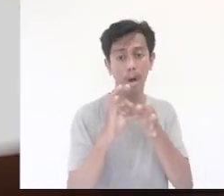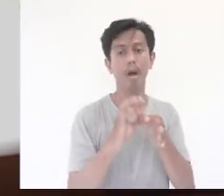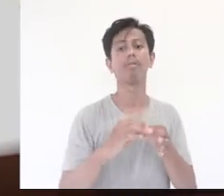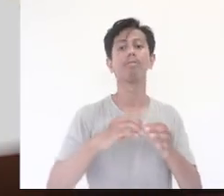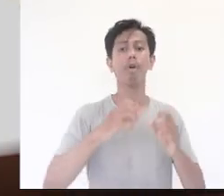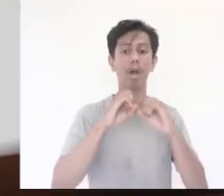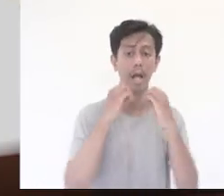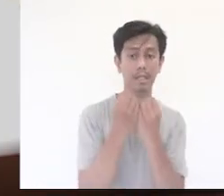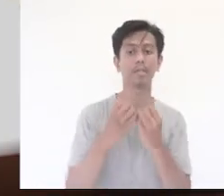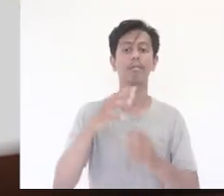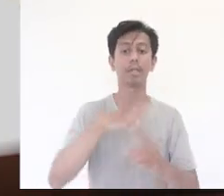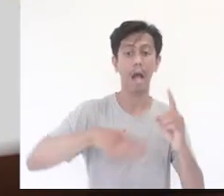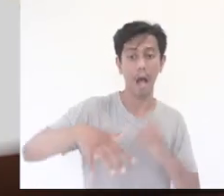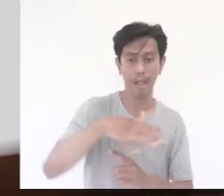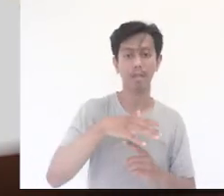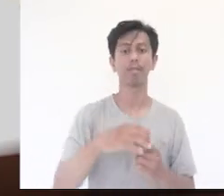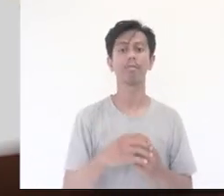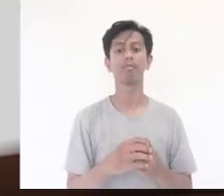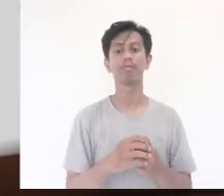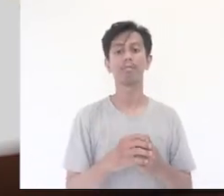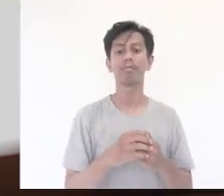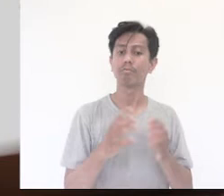organisations and medical institutions.